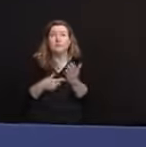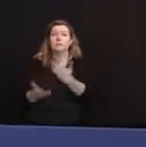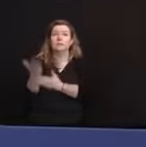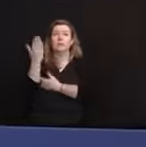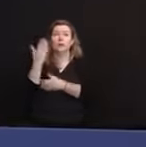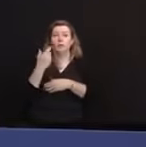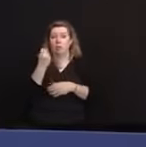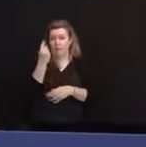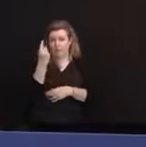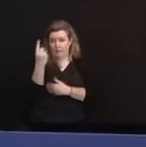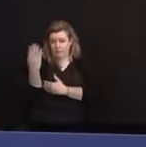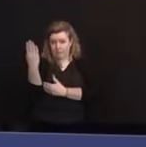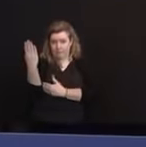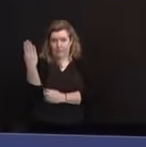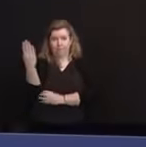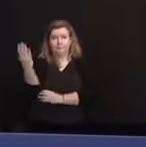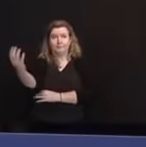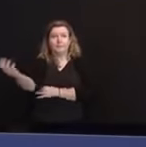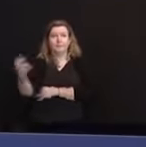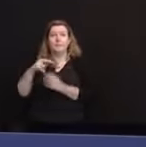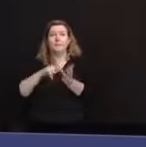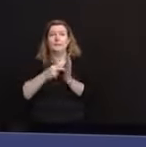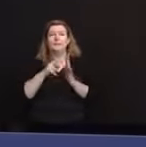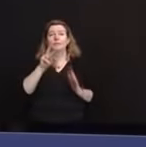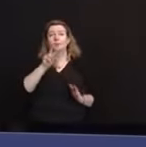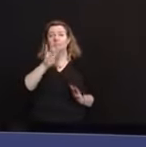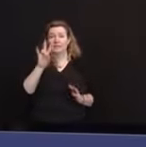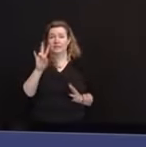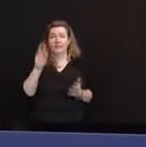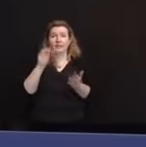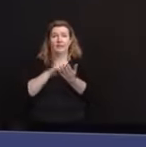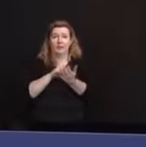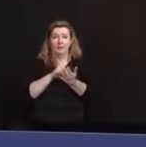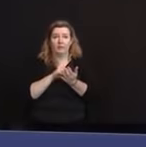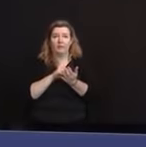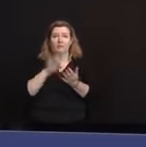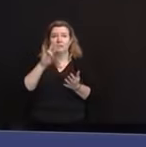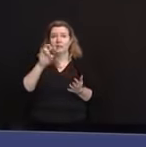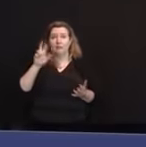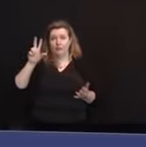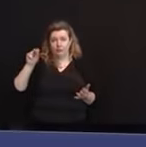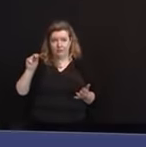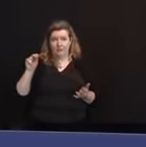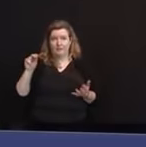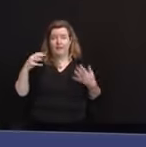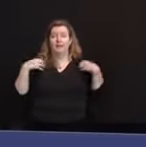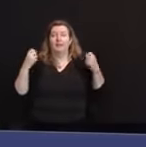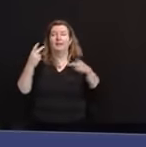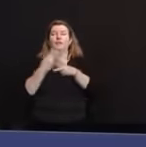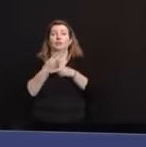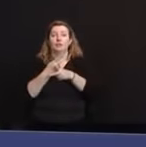,730 healthcare workers have received their first dose of